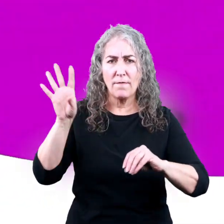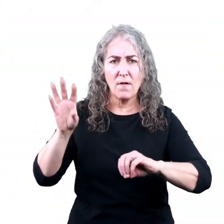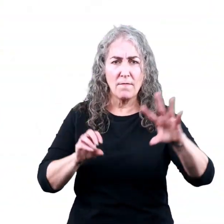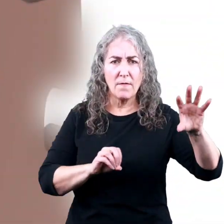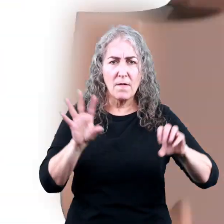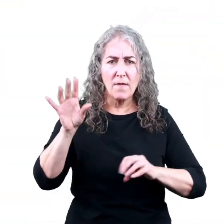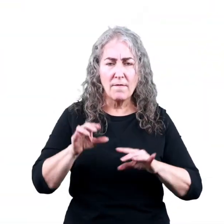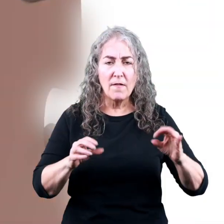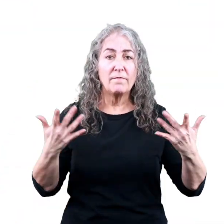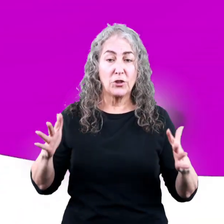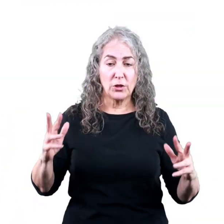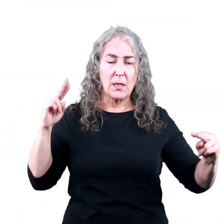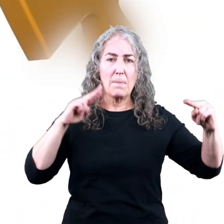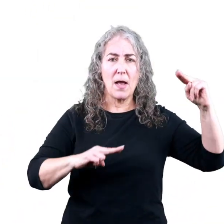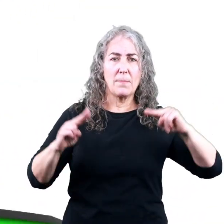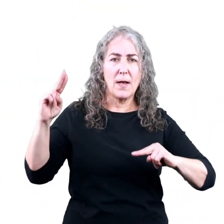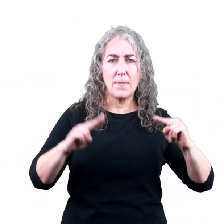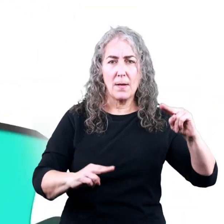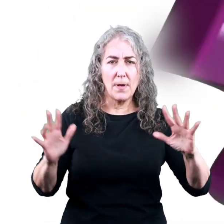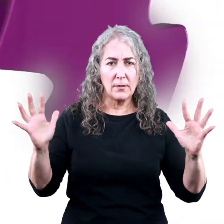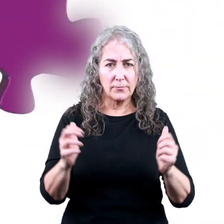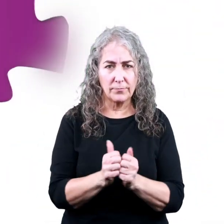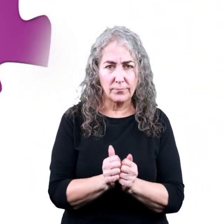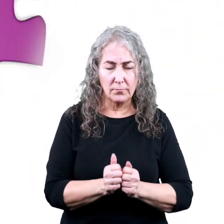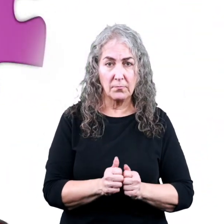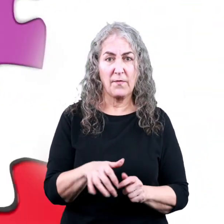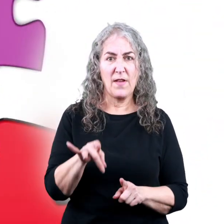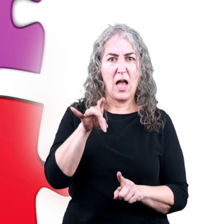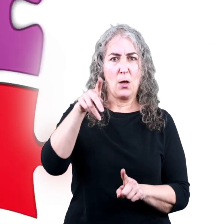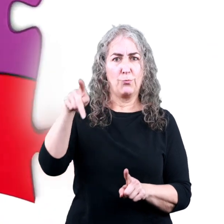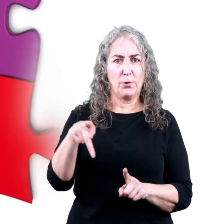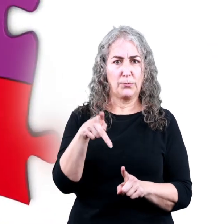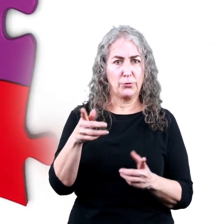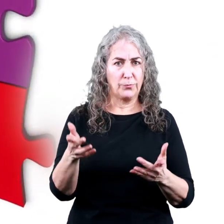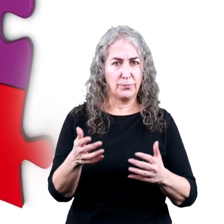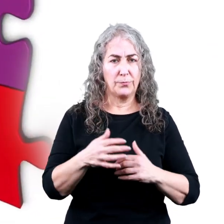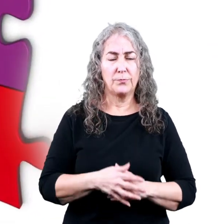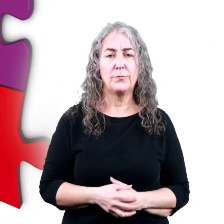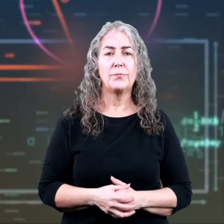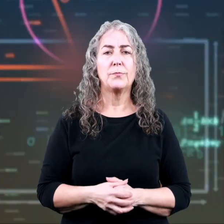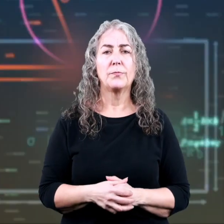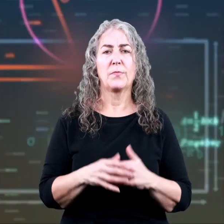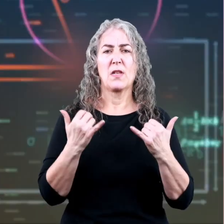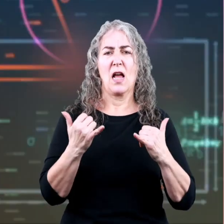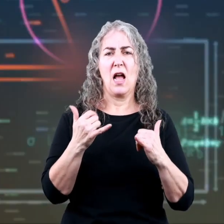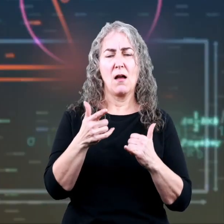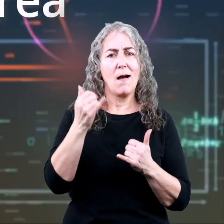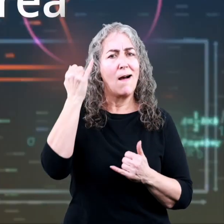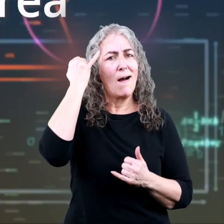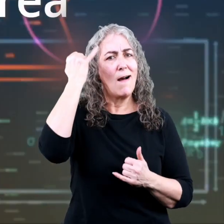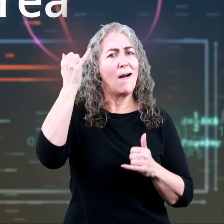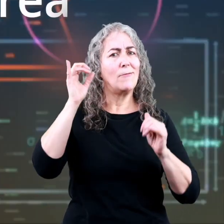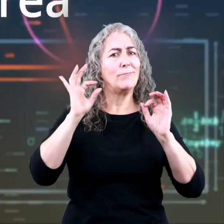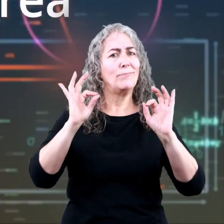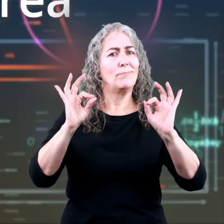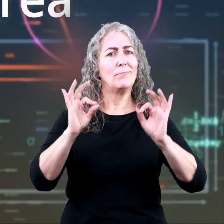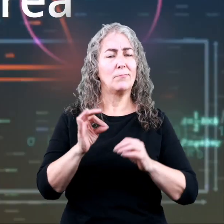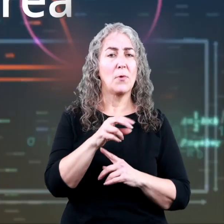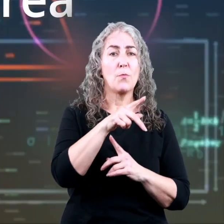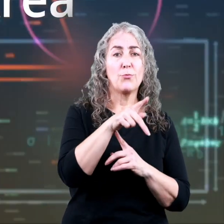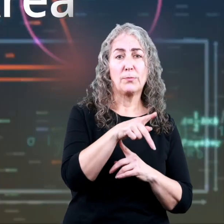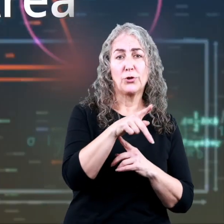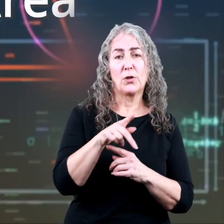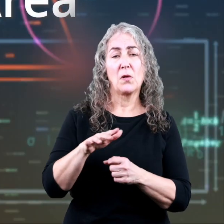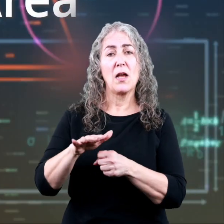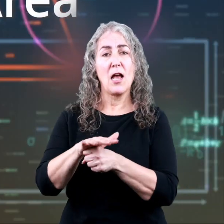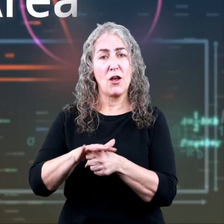discover the area, then putting back together again to find the perimeter. So, now you know the general idea of